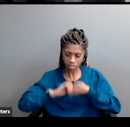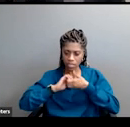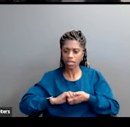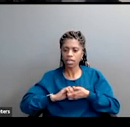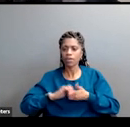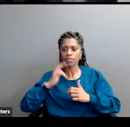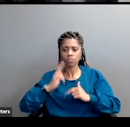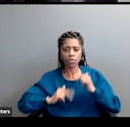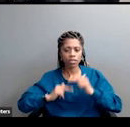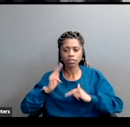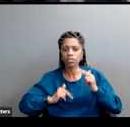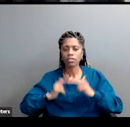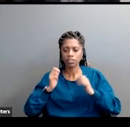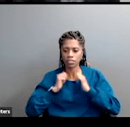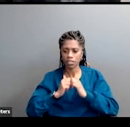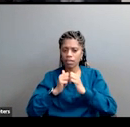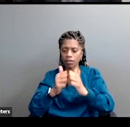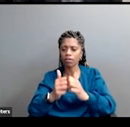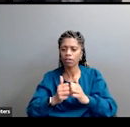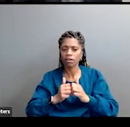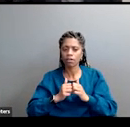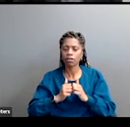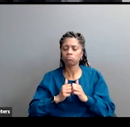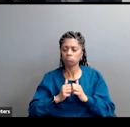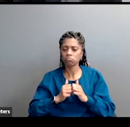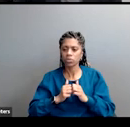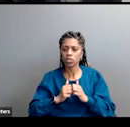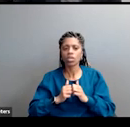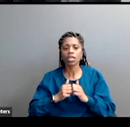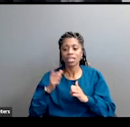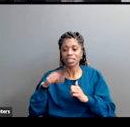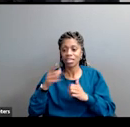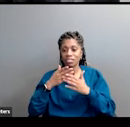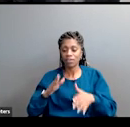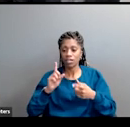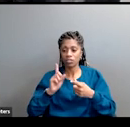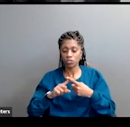Quickest, shortest version of all of this, they divide to conquer, we unite to build.